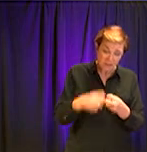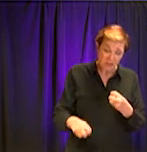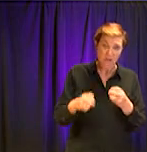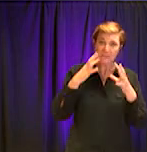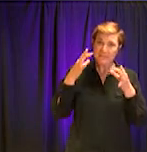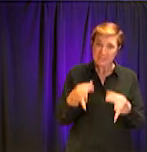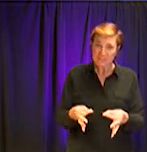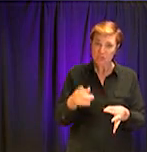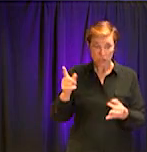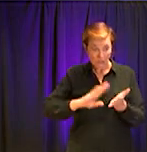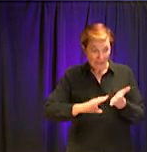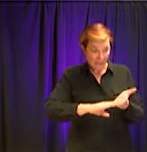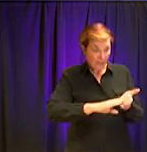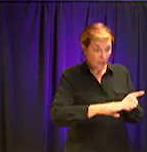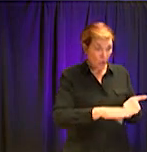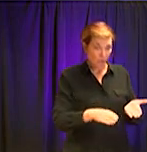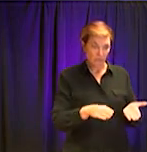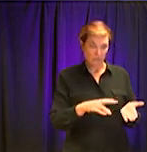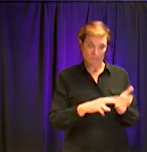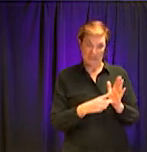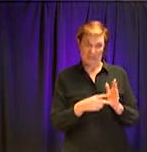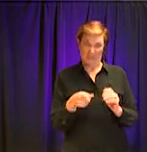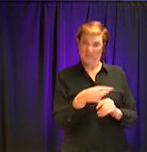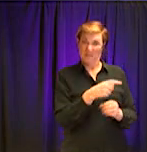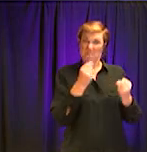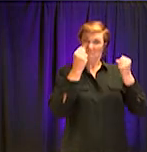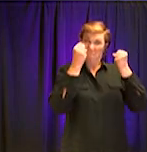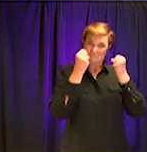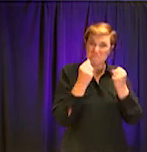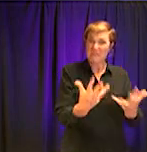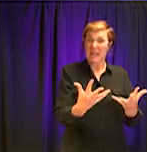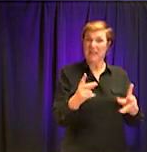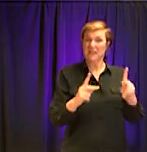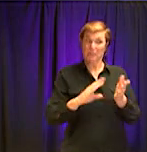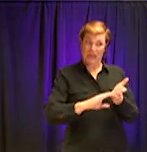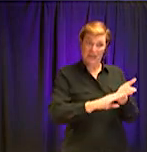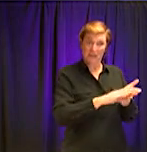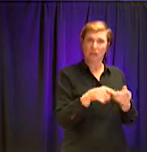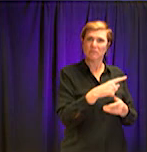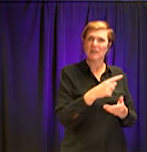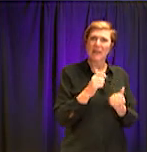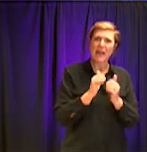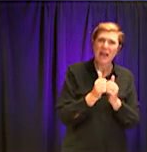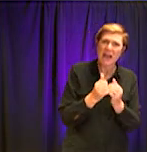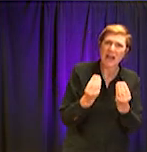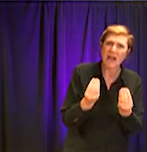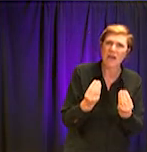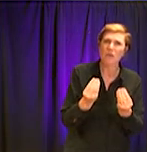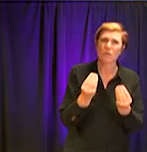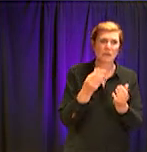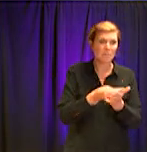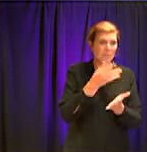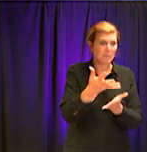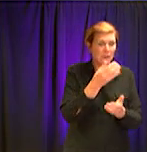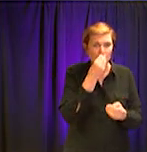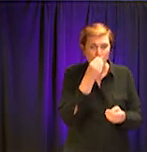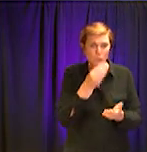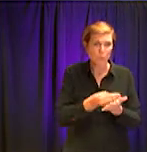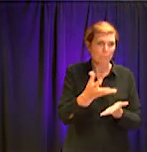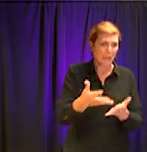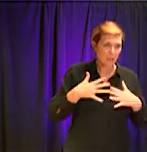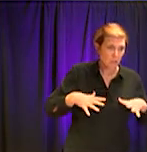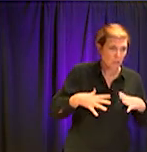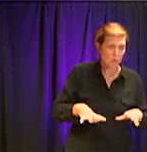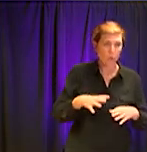affecting a person's ability to buy food for themselves, to provide clothing and shelter for themselves and their families. So